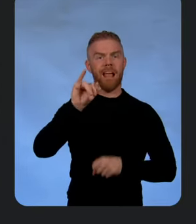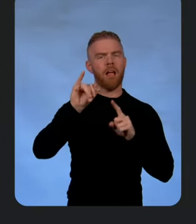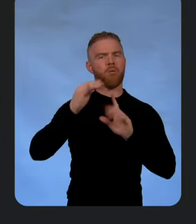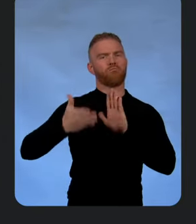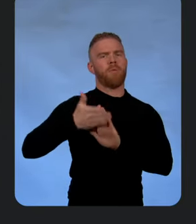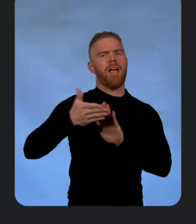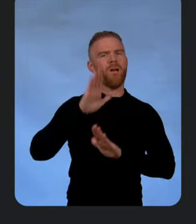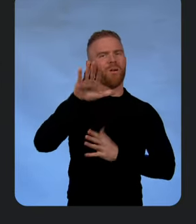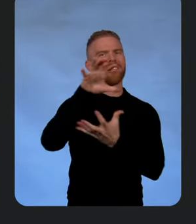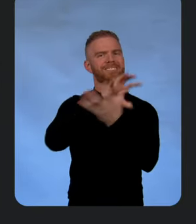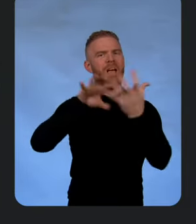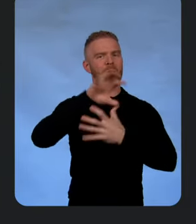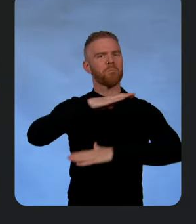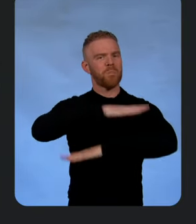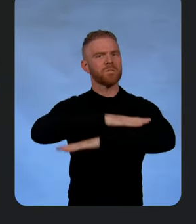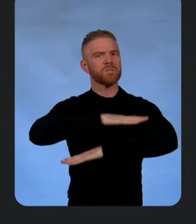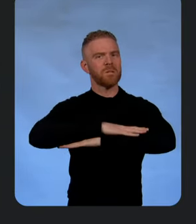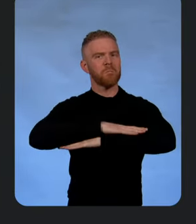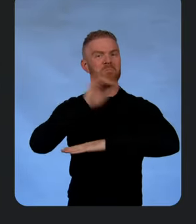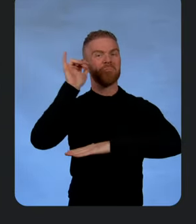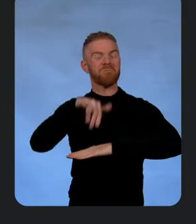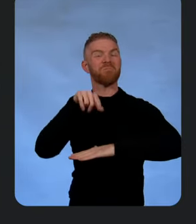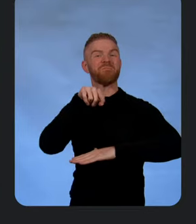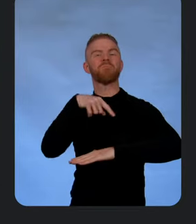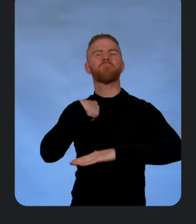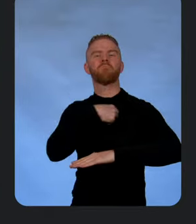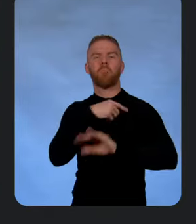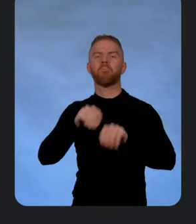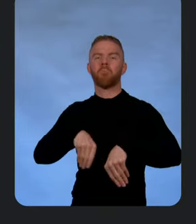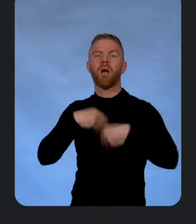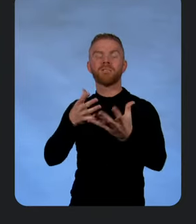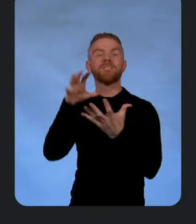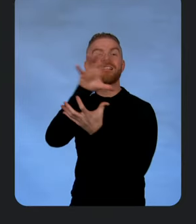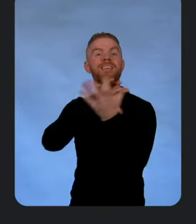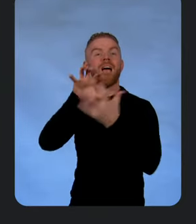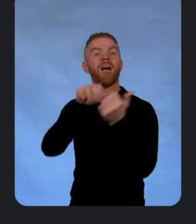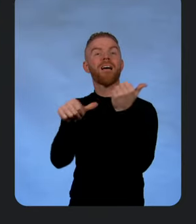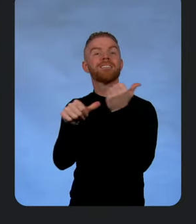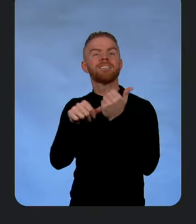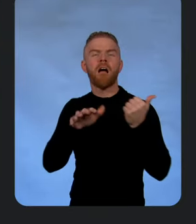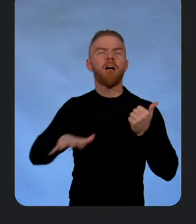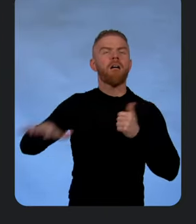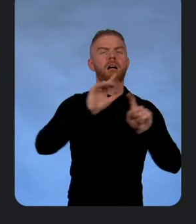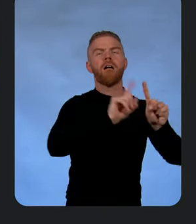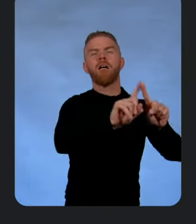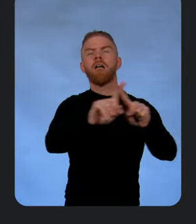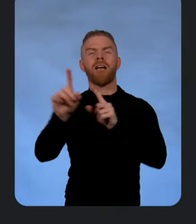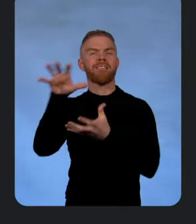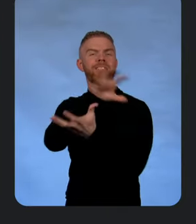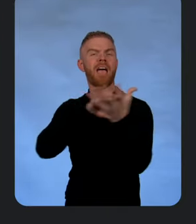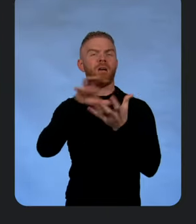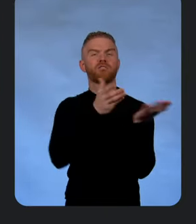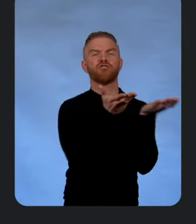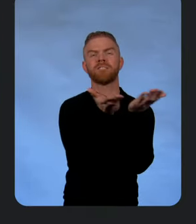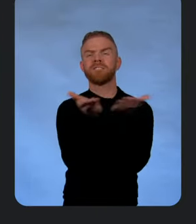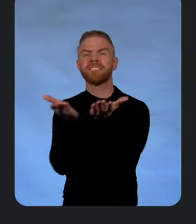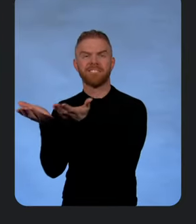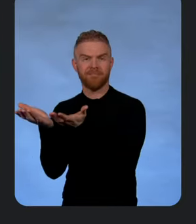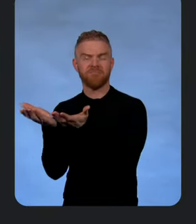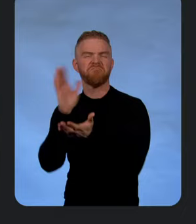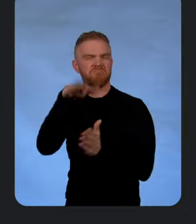your cloud platform. And we are providing Cloud Assist across our cloud services. Let's see how. Yeah.